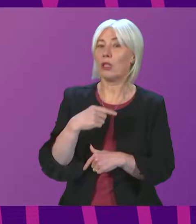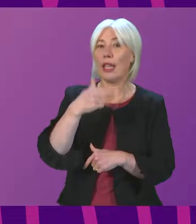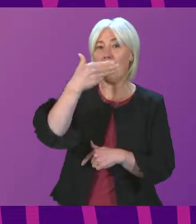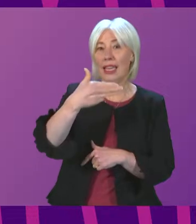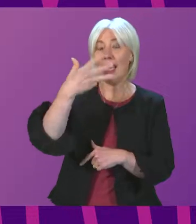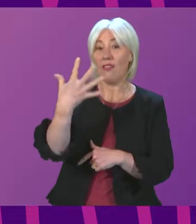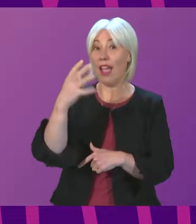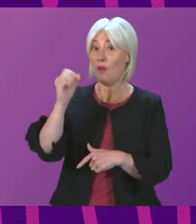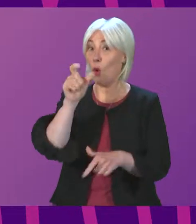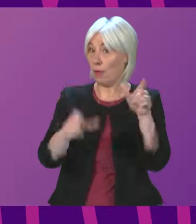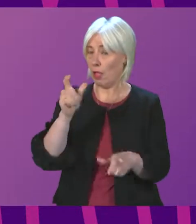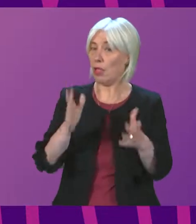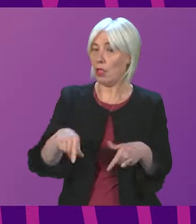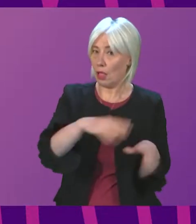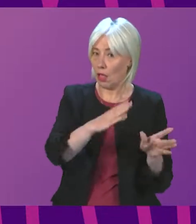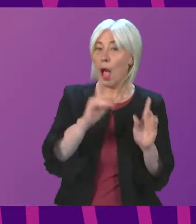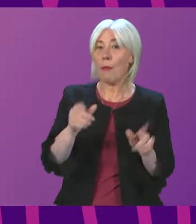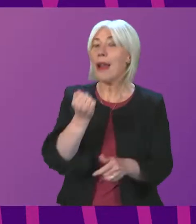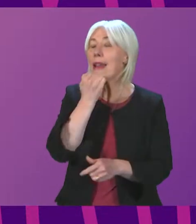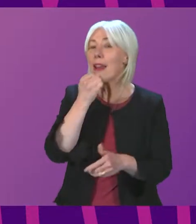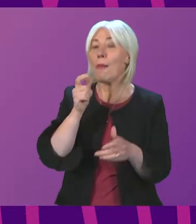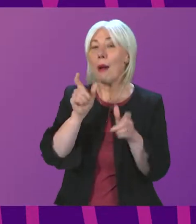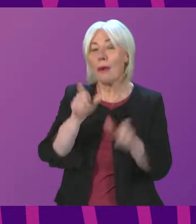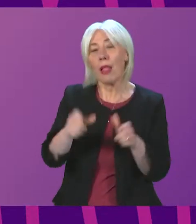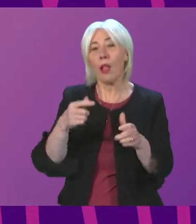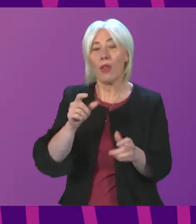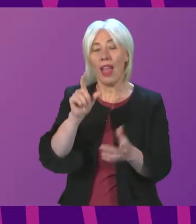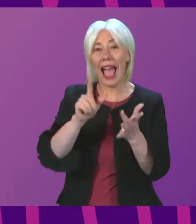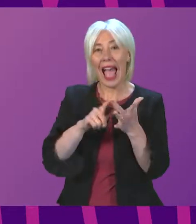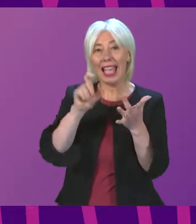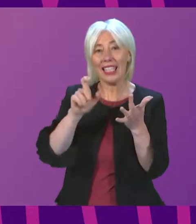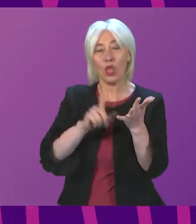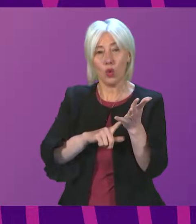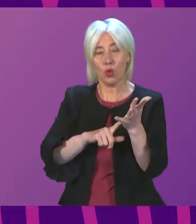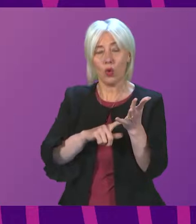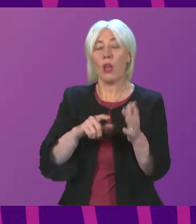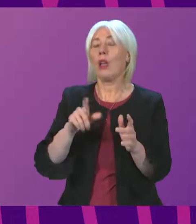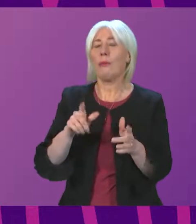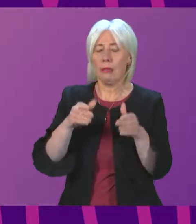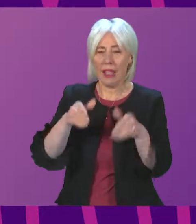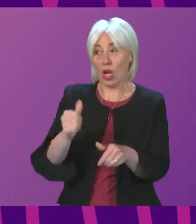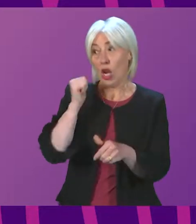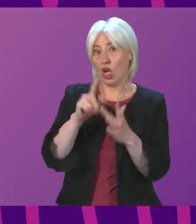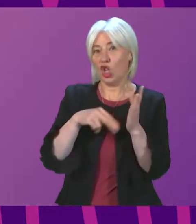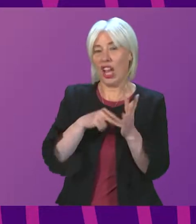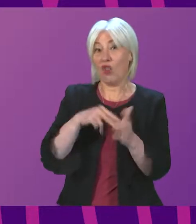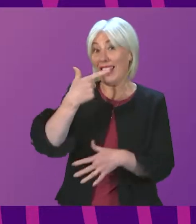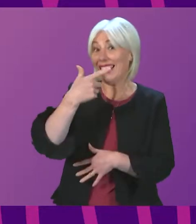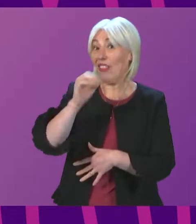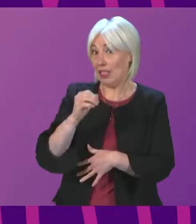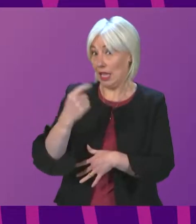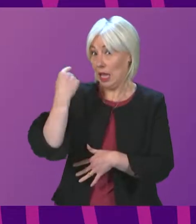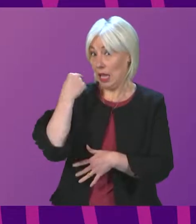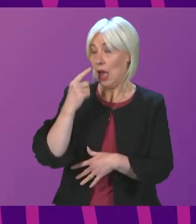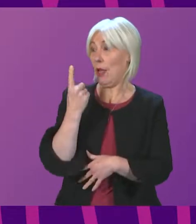number of people with COVID in intensive care has also reduced from a recent peak of 70 in January to 42 last